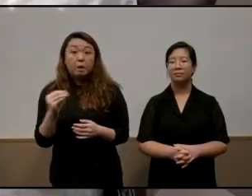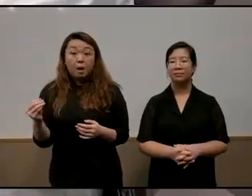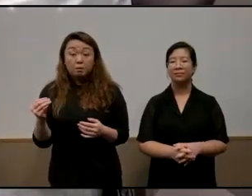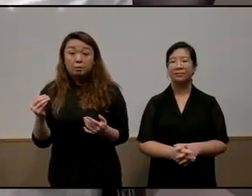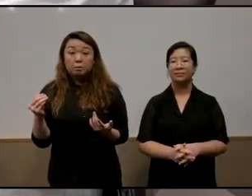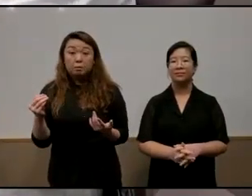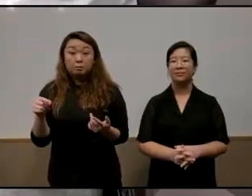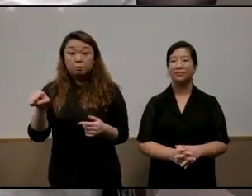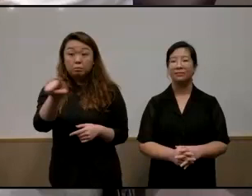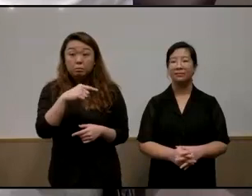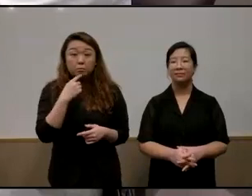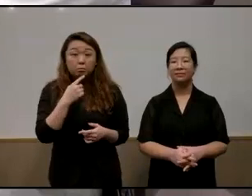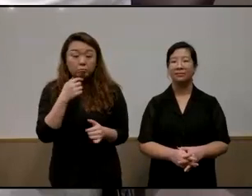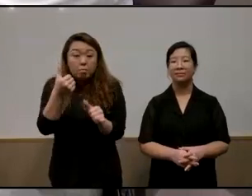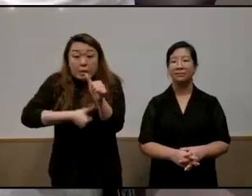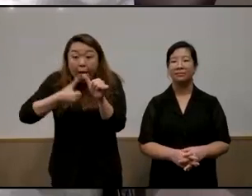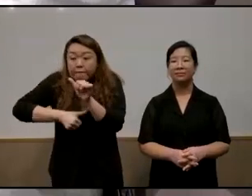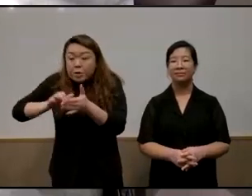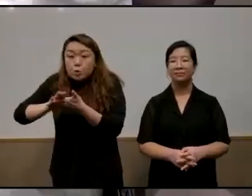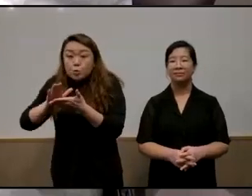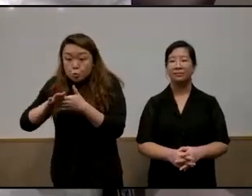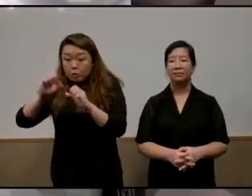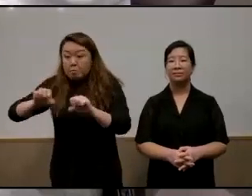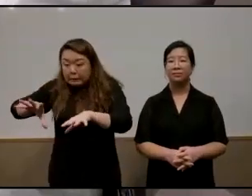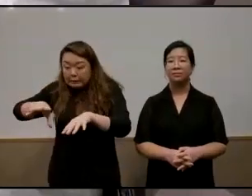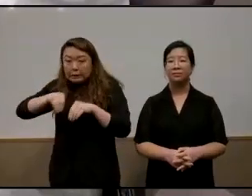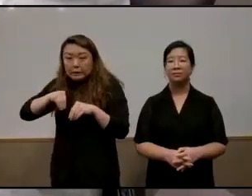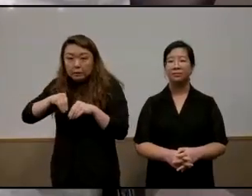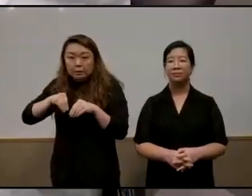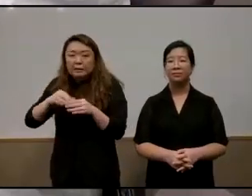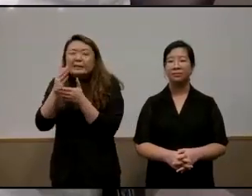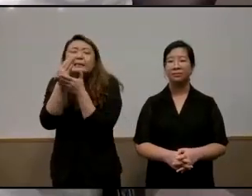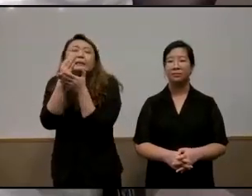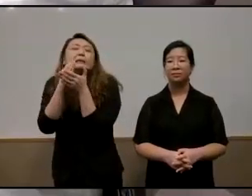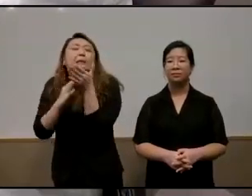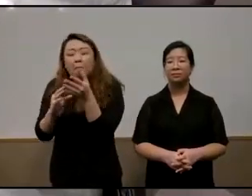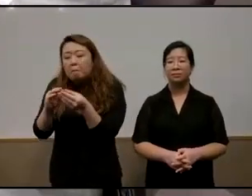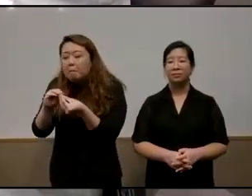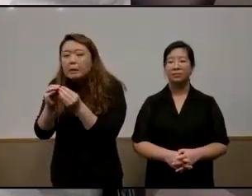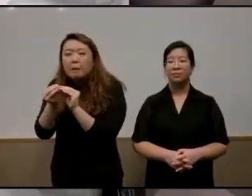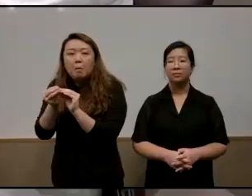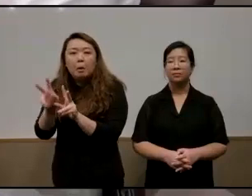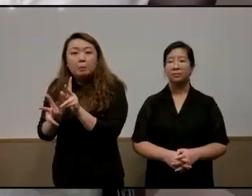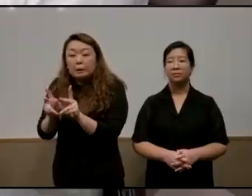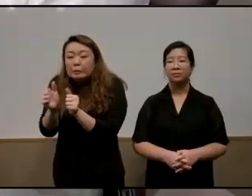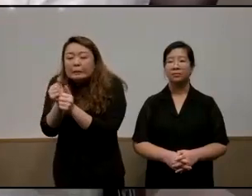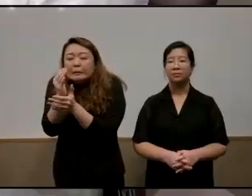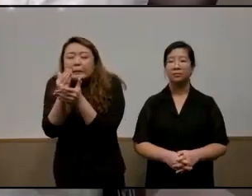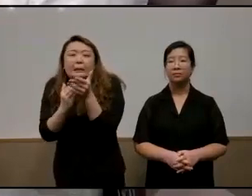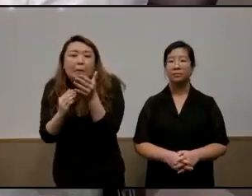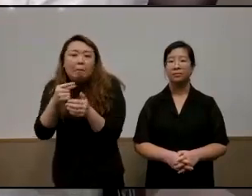in you you say that every school has to take in a certain certain number of students with a certain grade